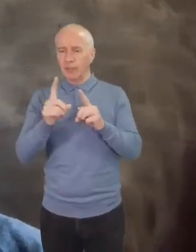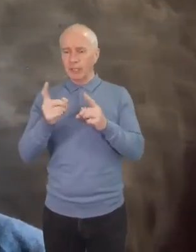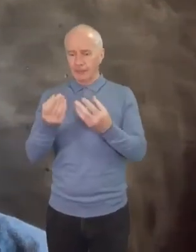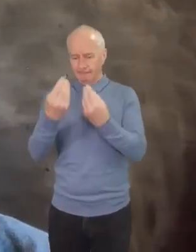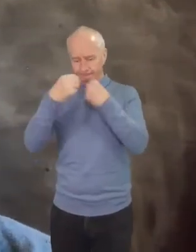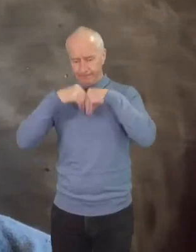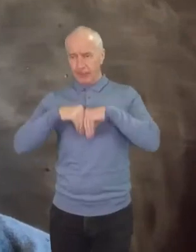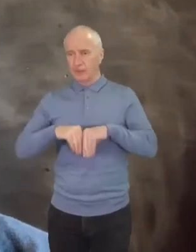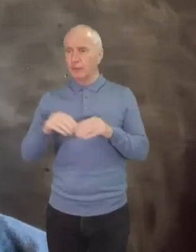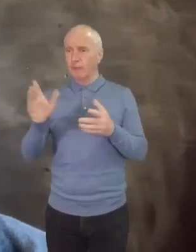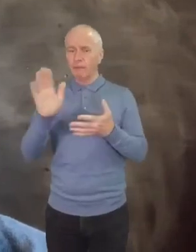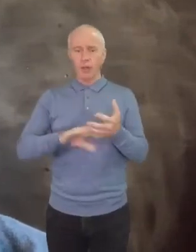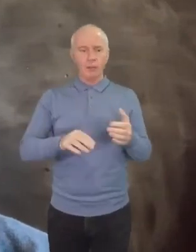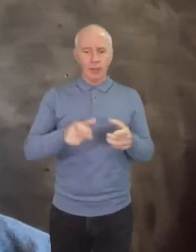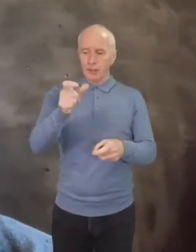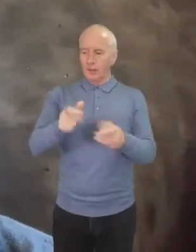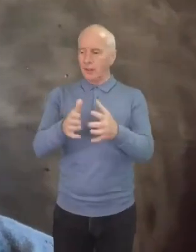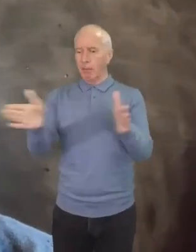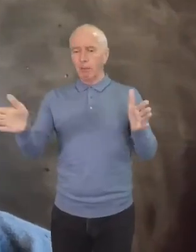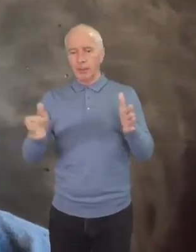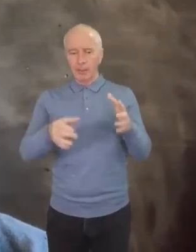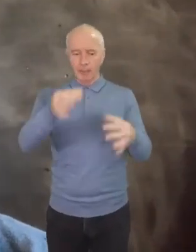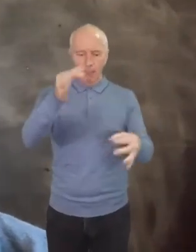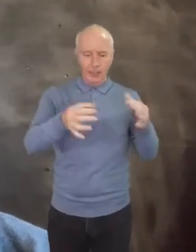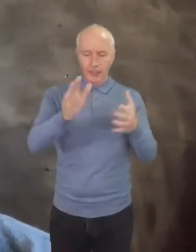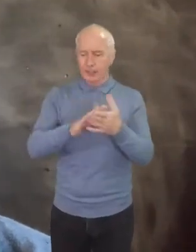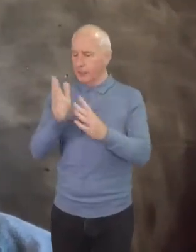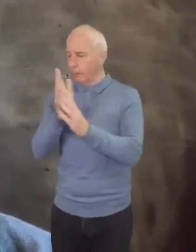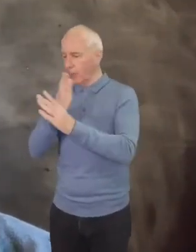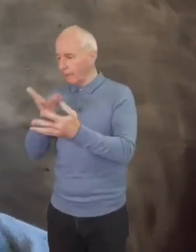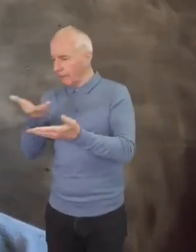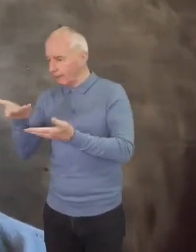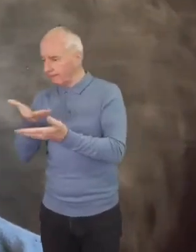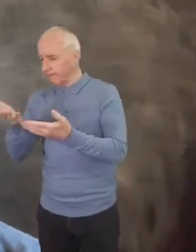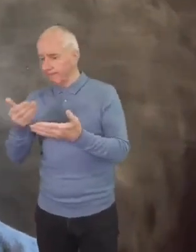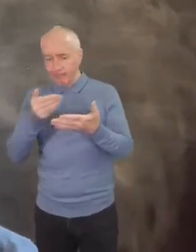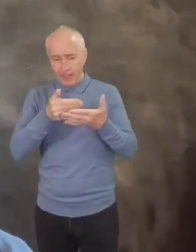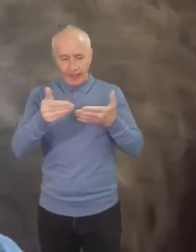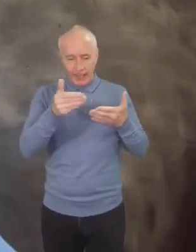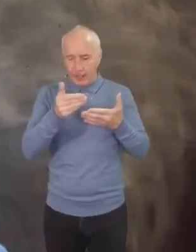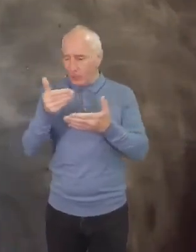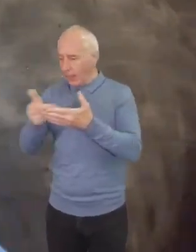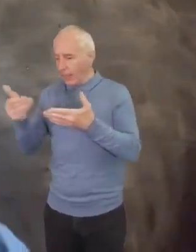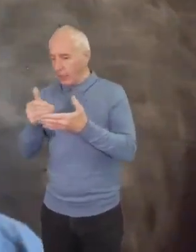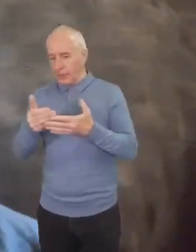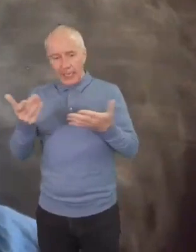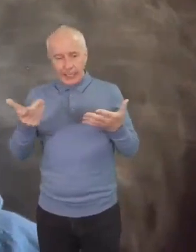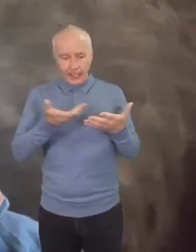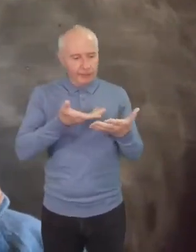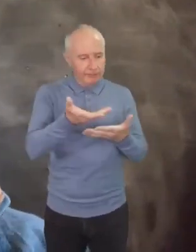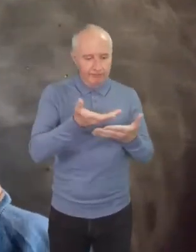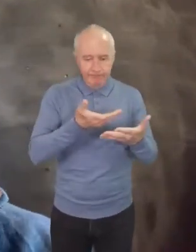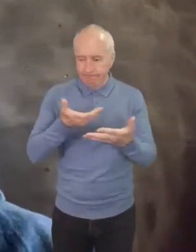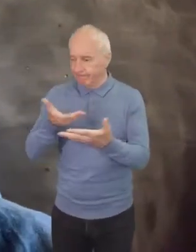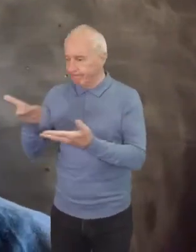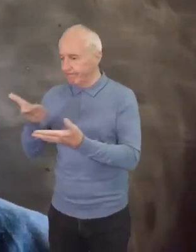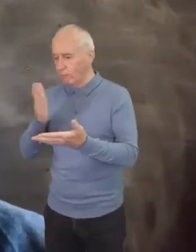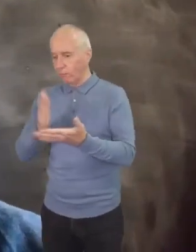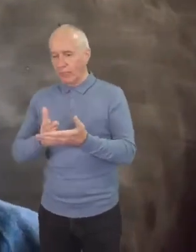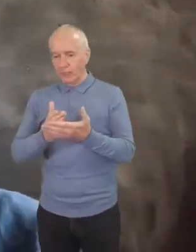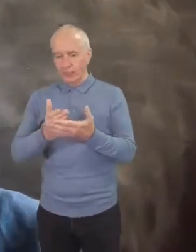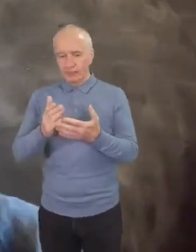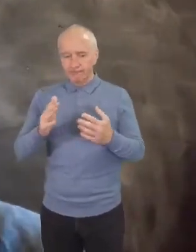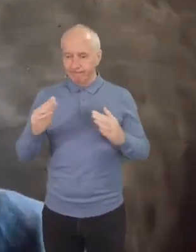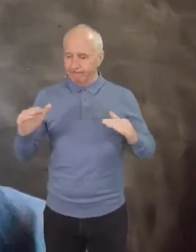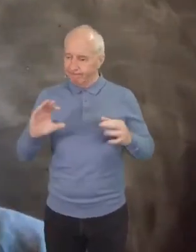From public politics to private conversations, the language deployed within any discourse calibrates our disposition to the